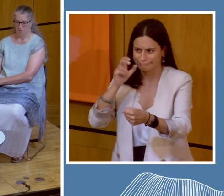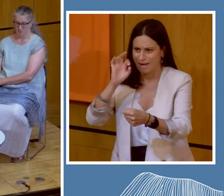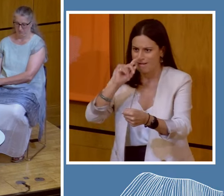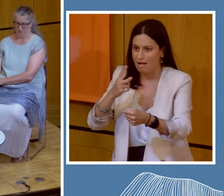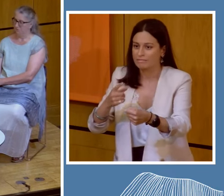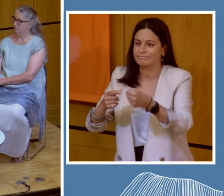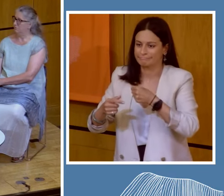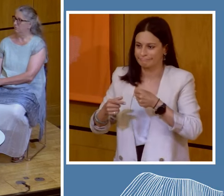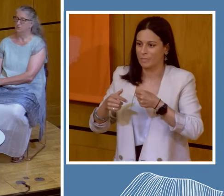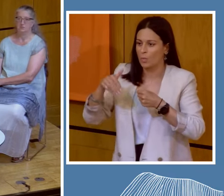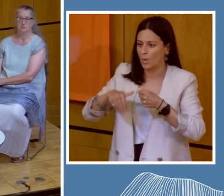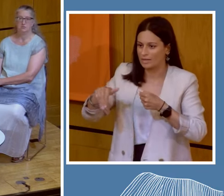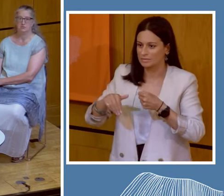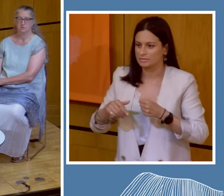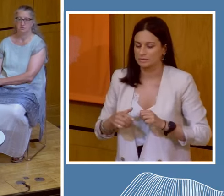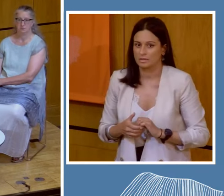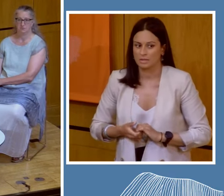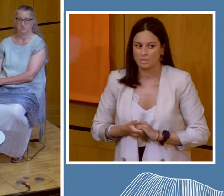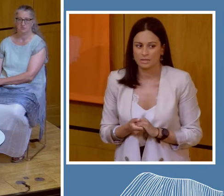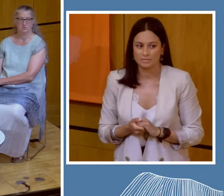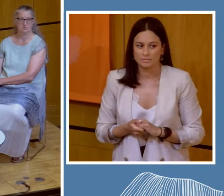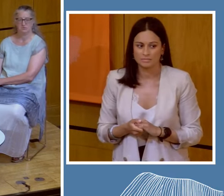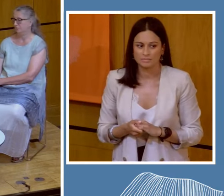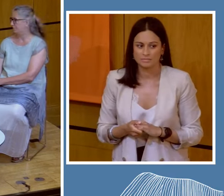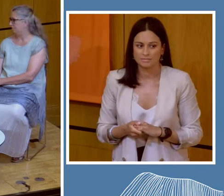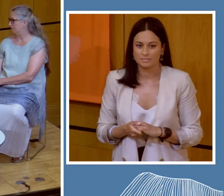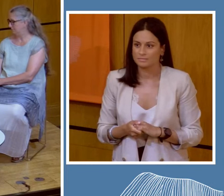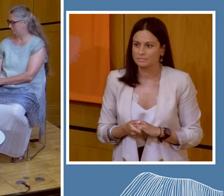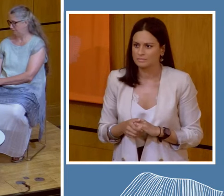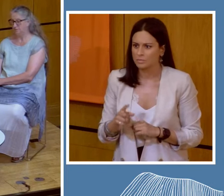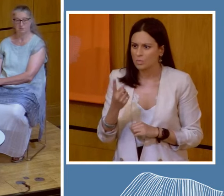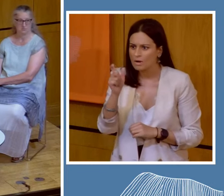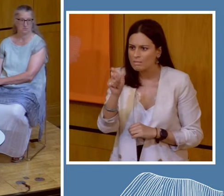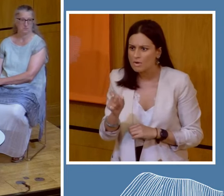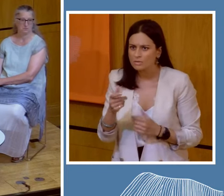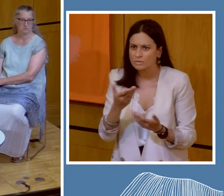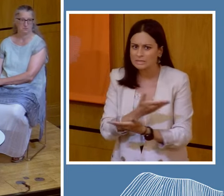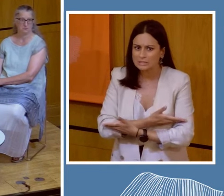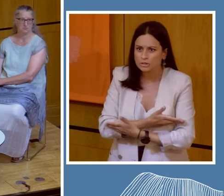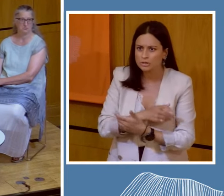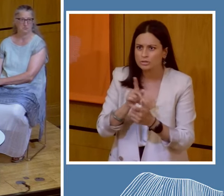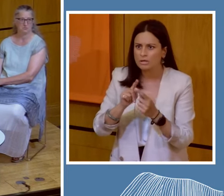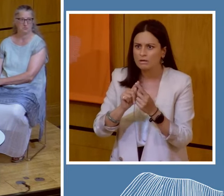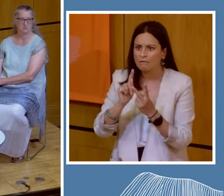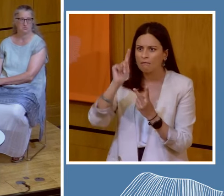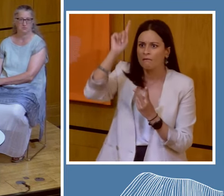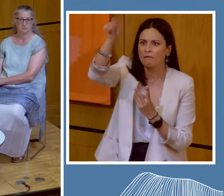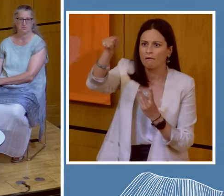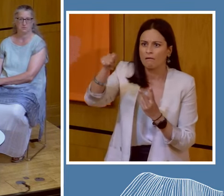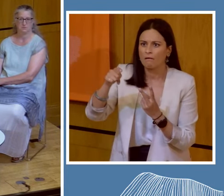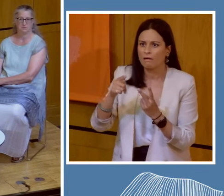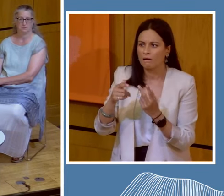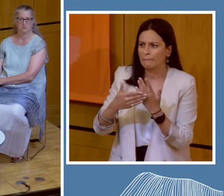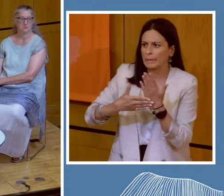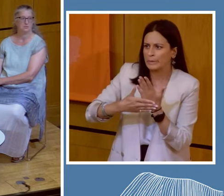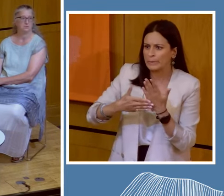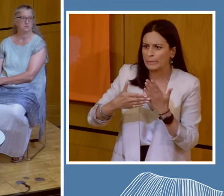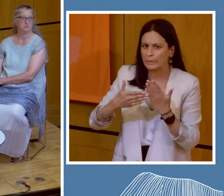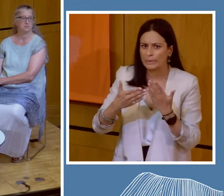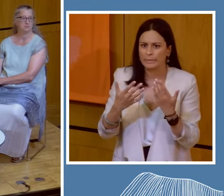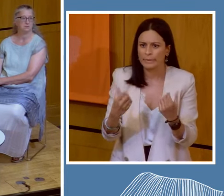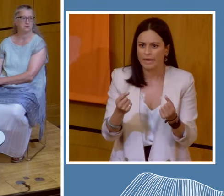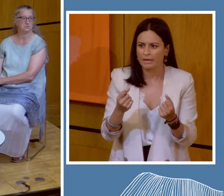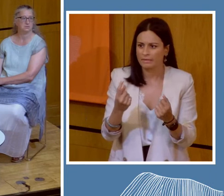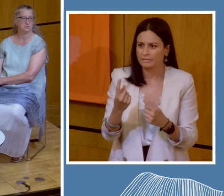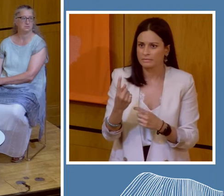So, I think there was a man at front with a t-shirt and we've got somebody at the back with the blue t-shirt. So, we have